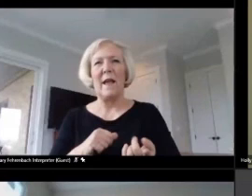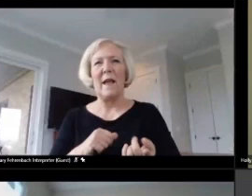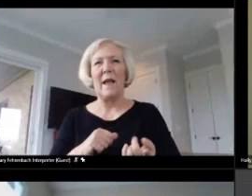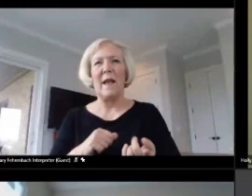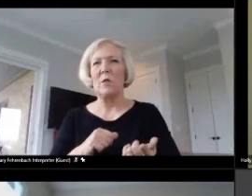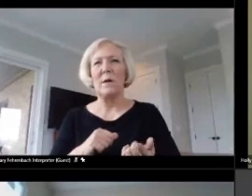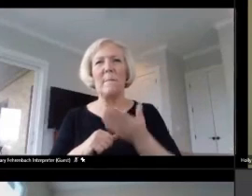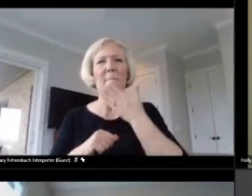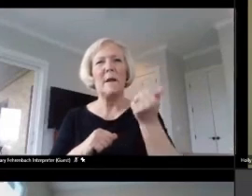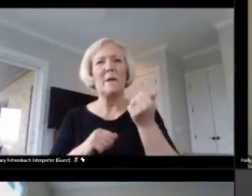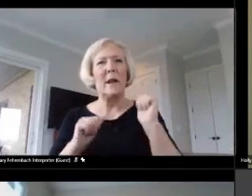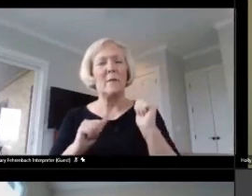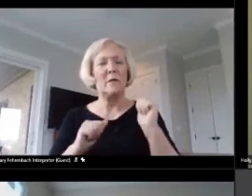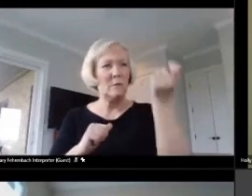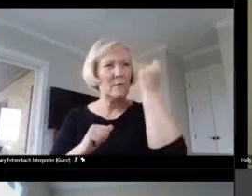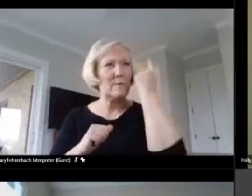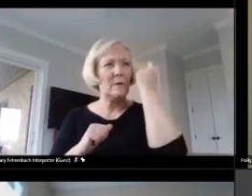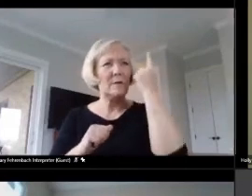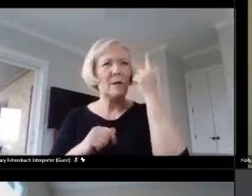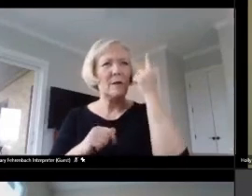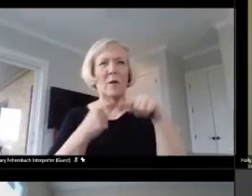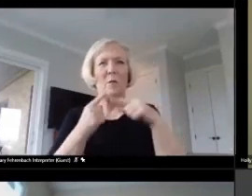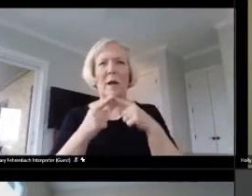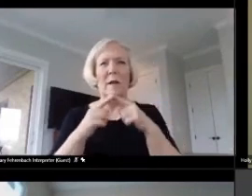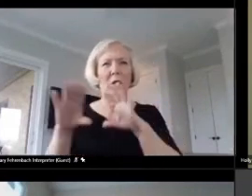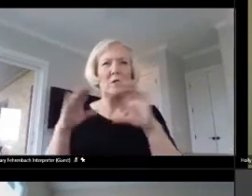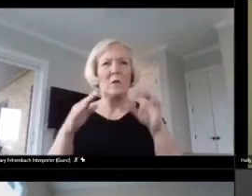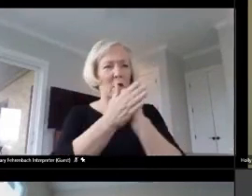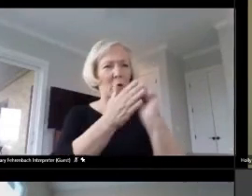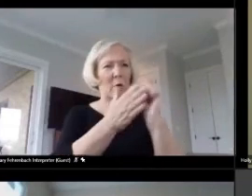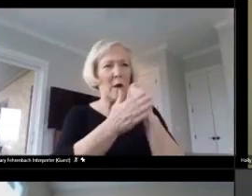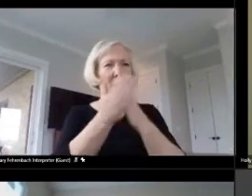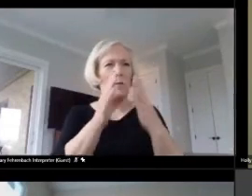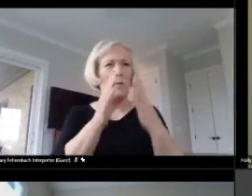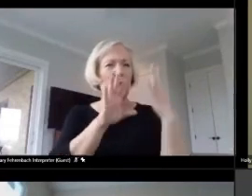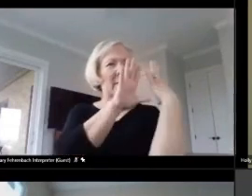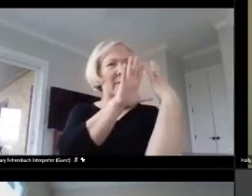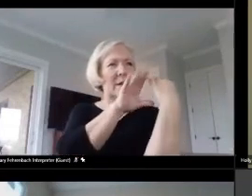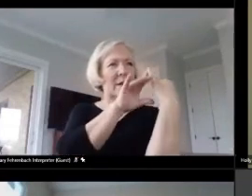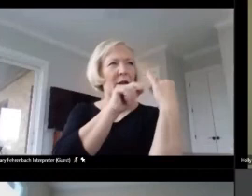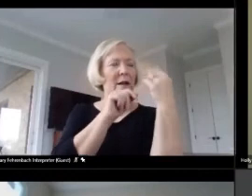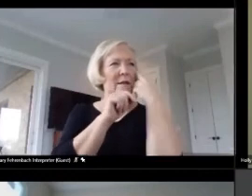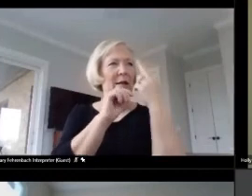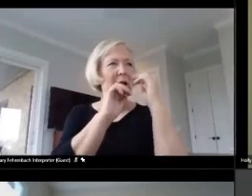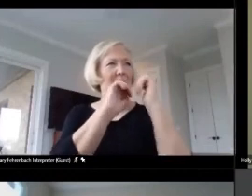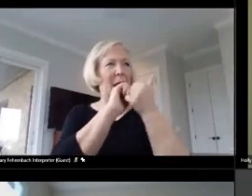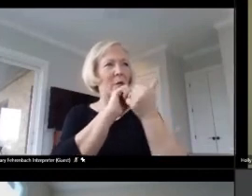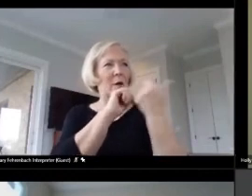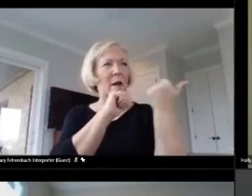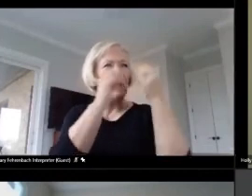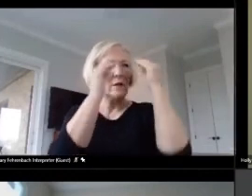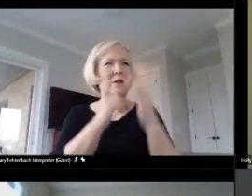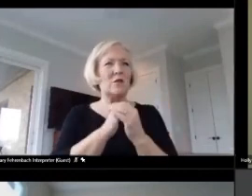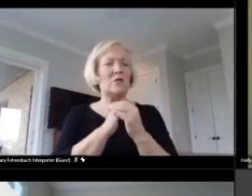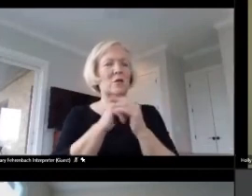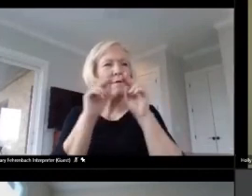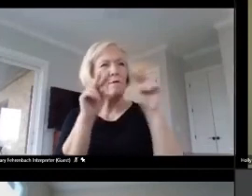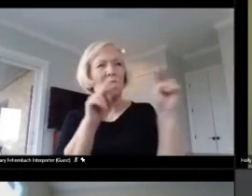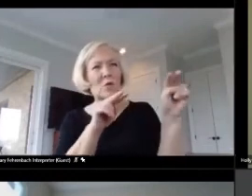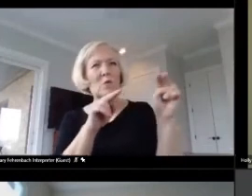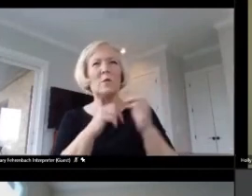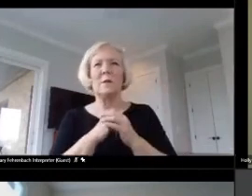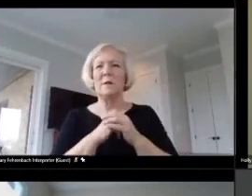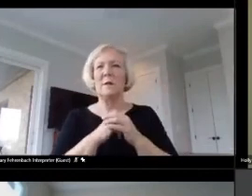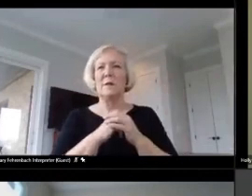understand when they are doing their writing pieces and when they're videoing and seeing how other teachers are viewed. Also, to